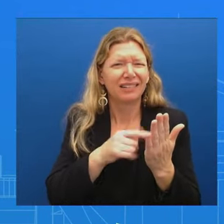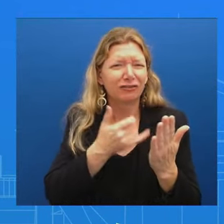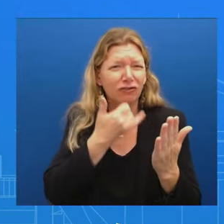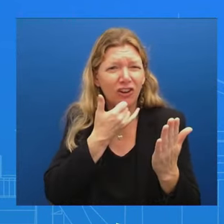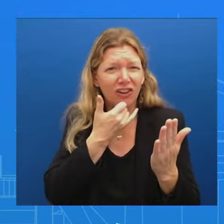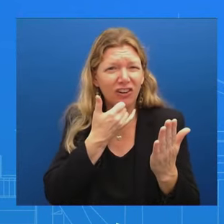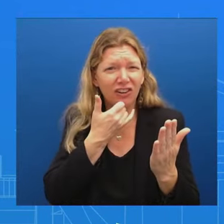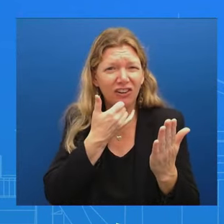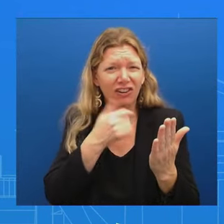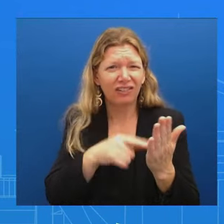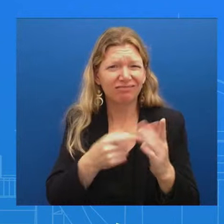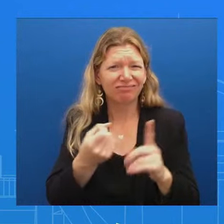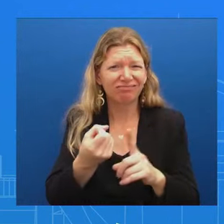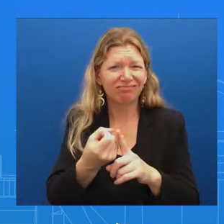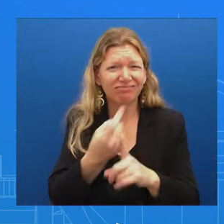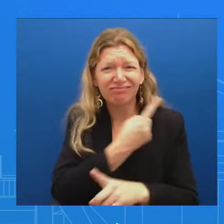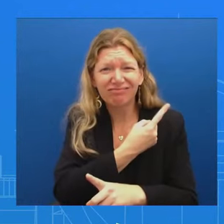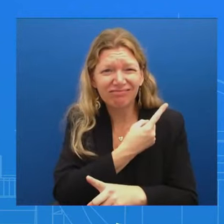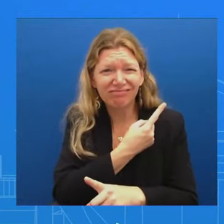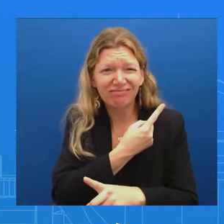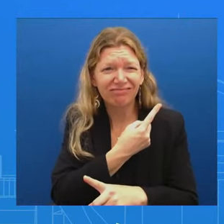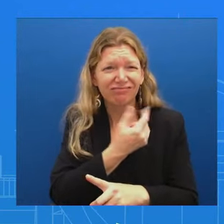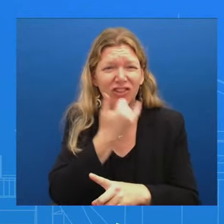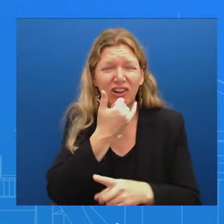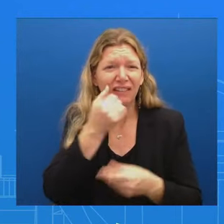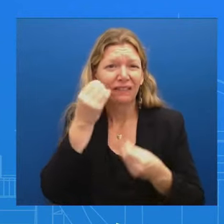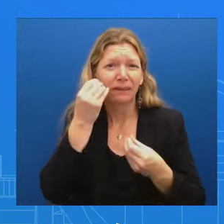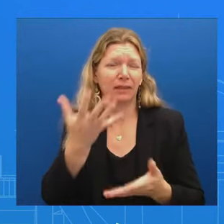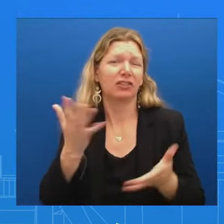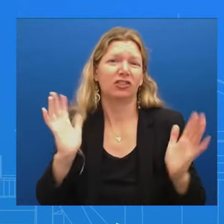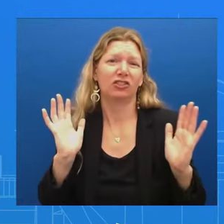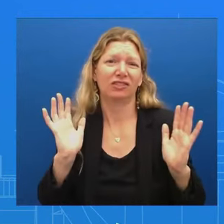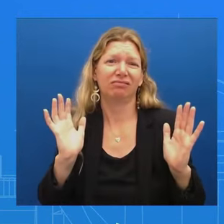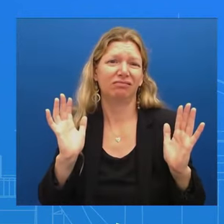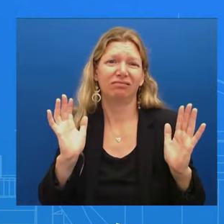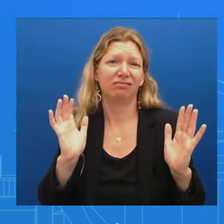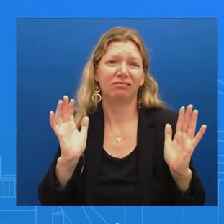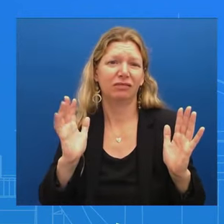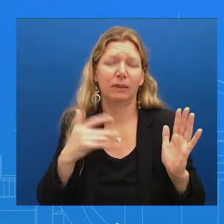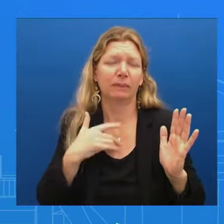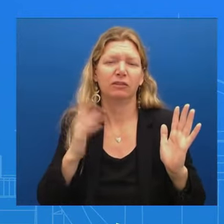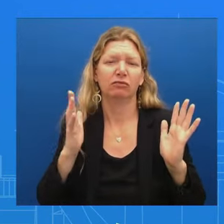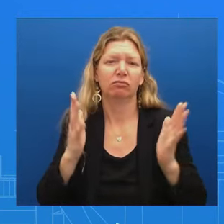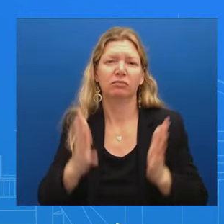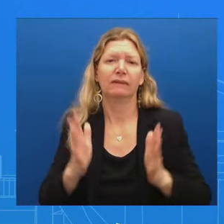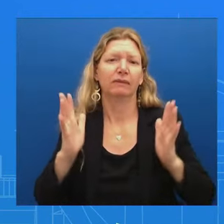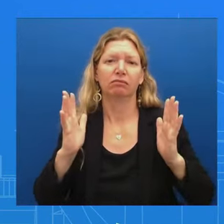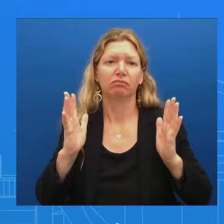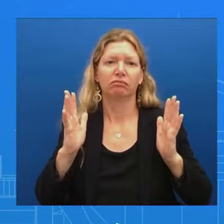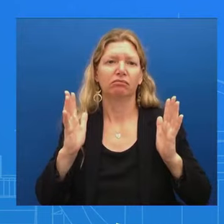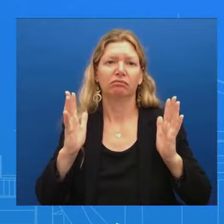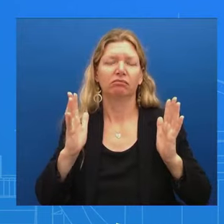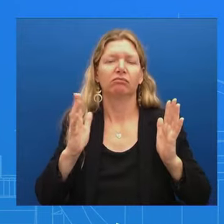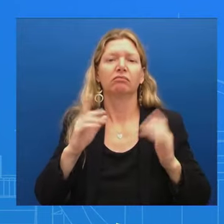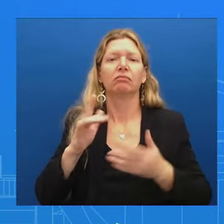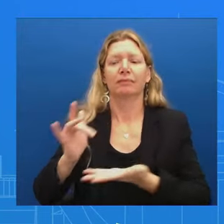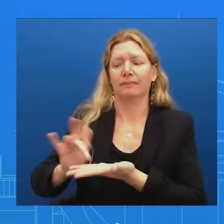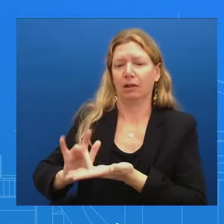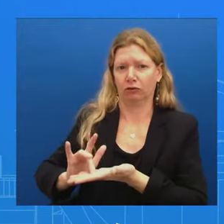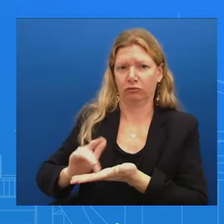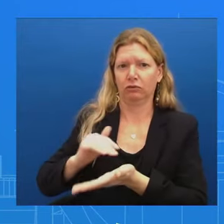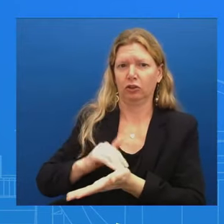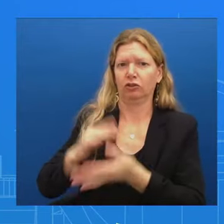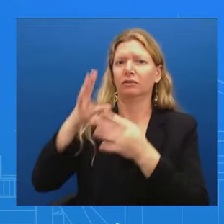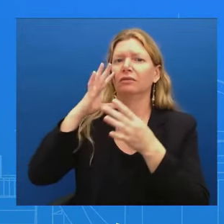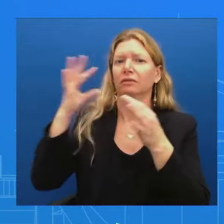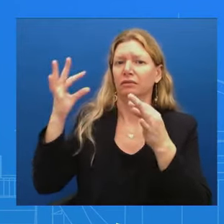Going to leave that there And it is obviously up for A medical doctor to decide on that But look I